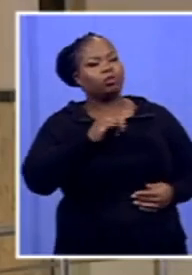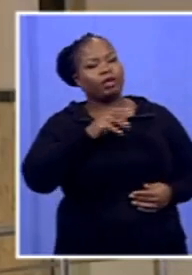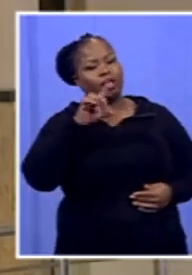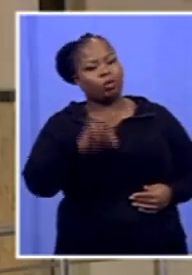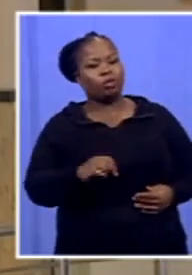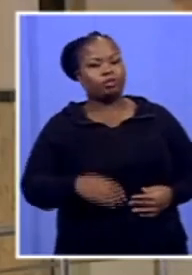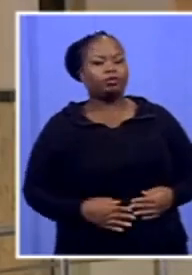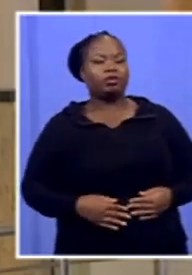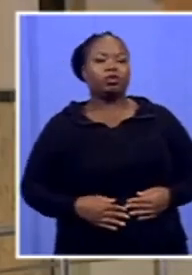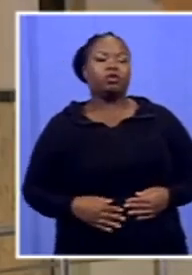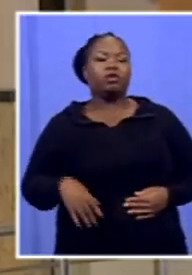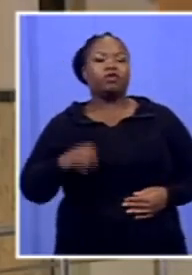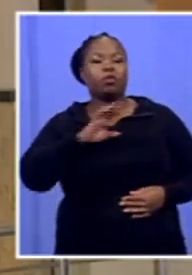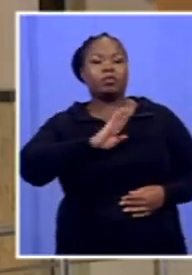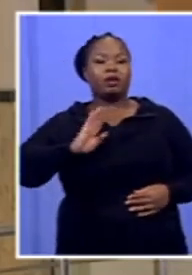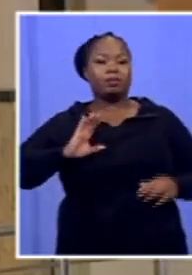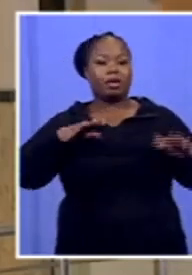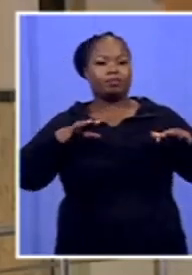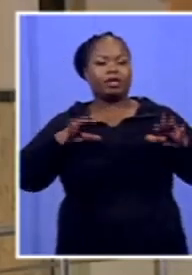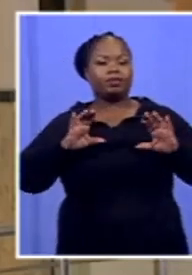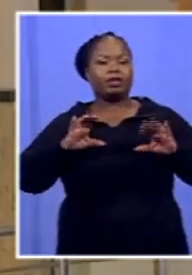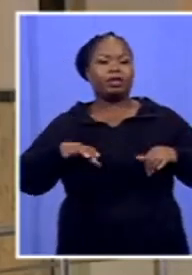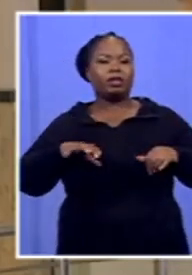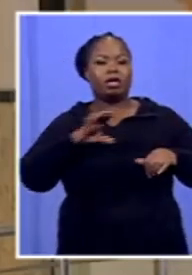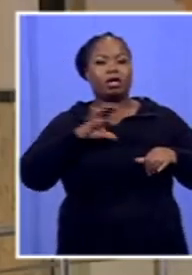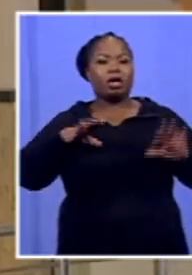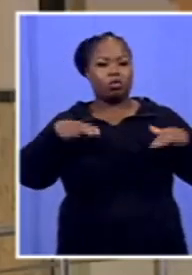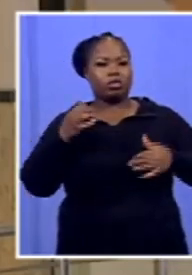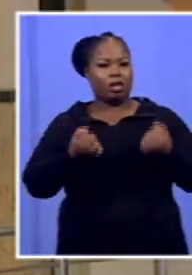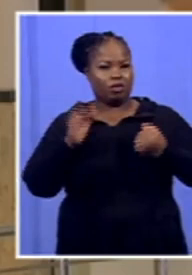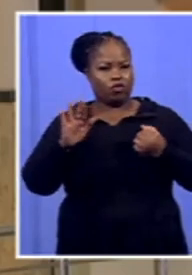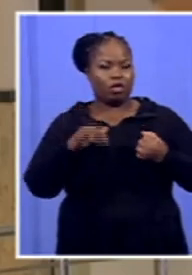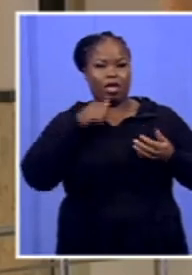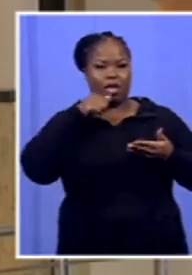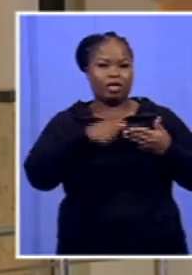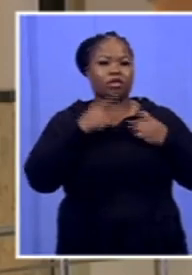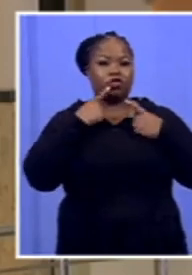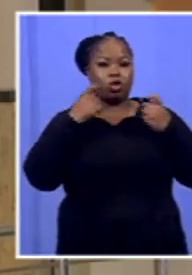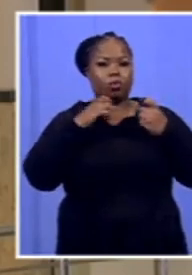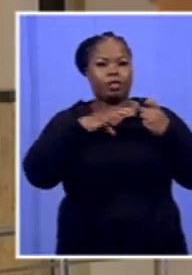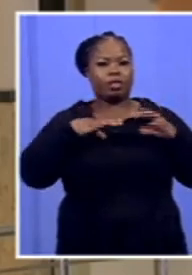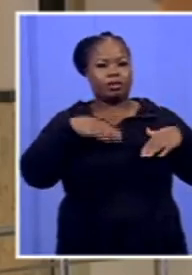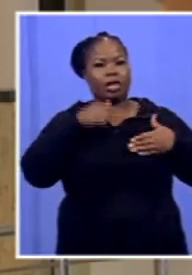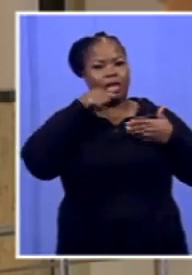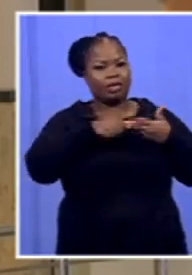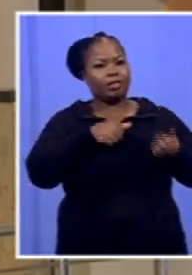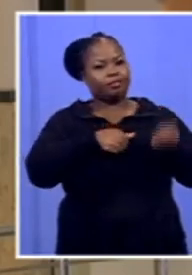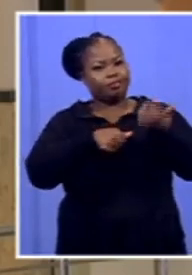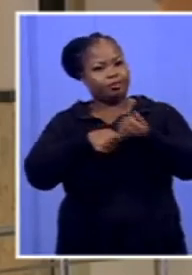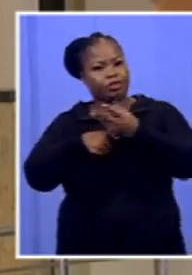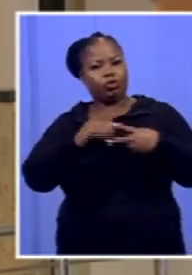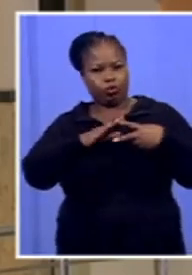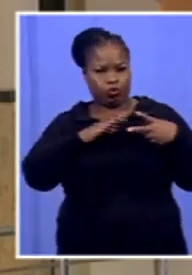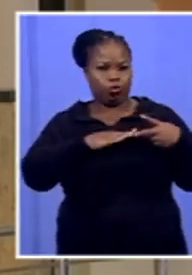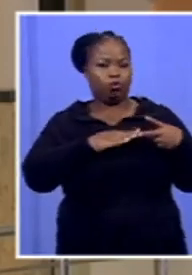terms of the bargaining council, we've wrote letters to my office, too. We said we want to